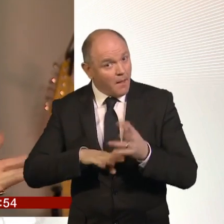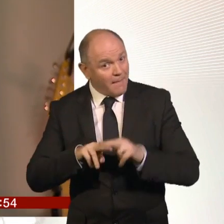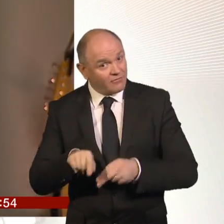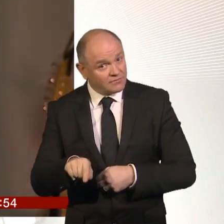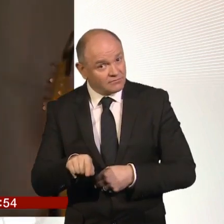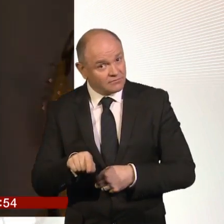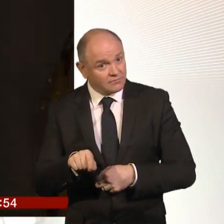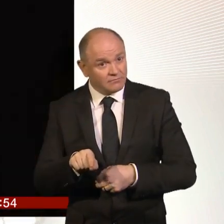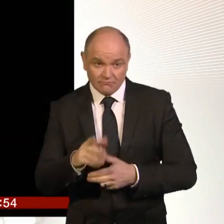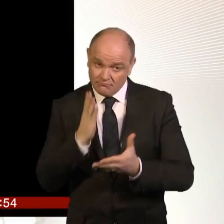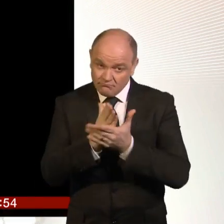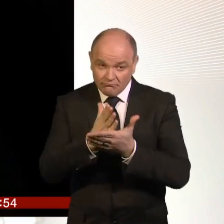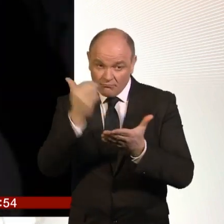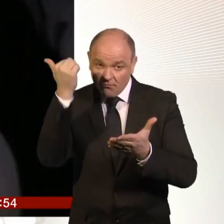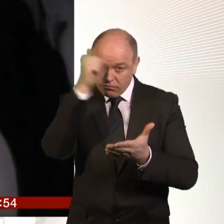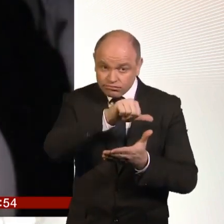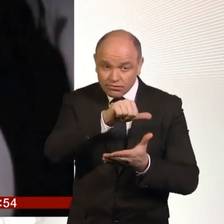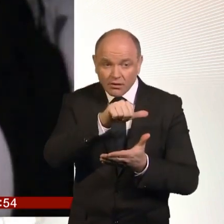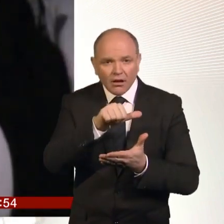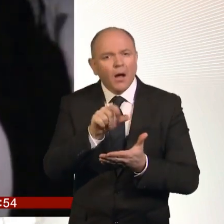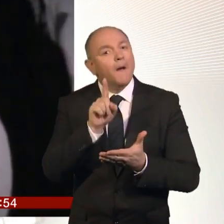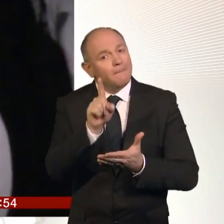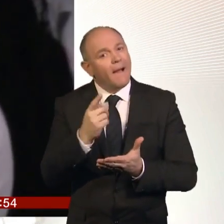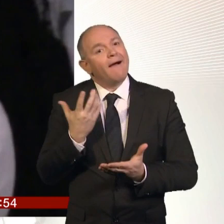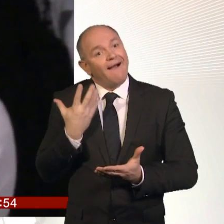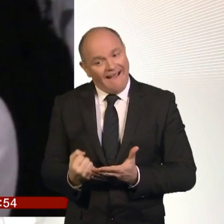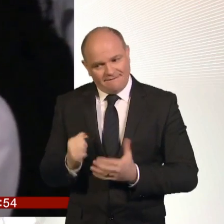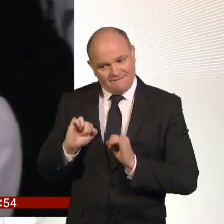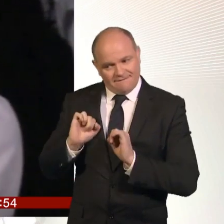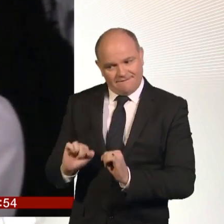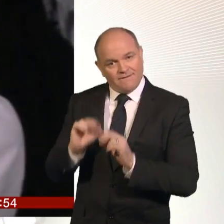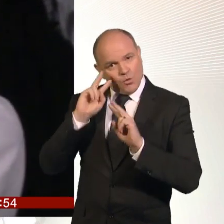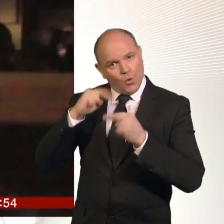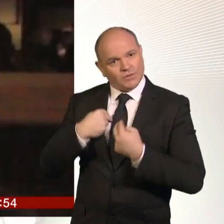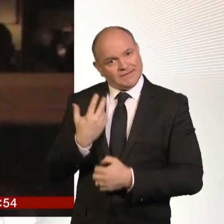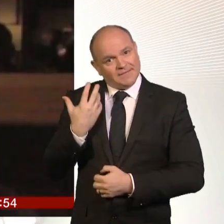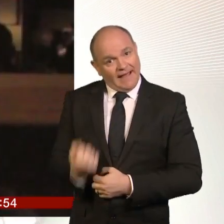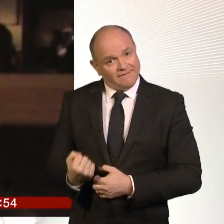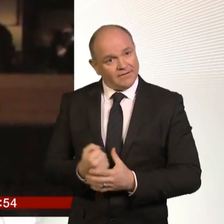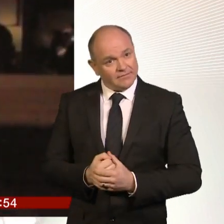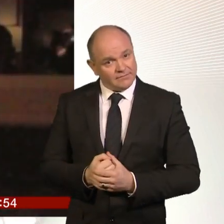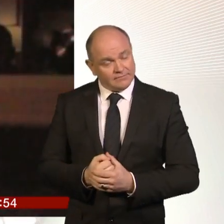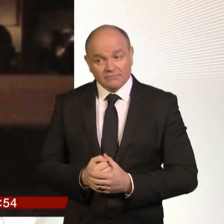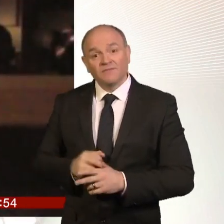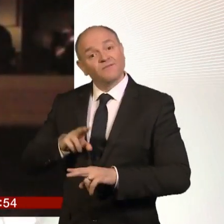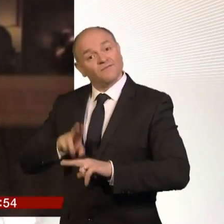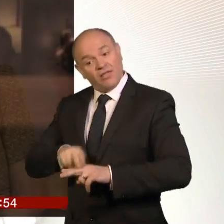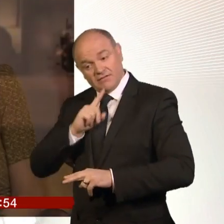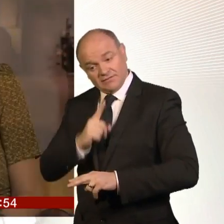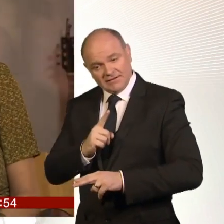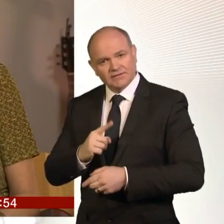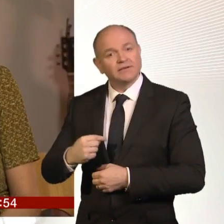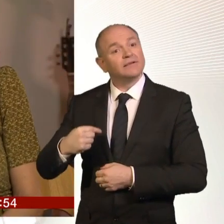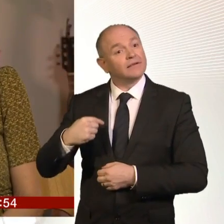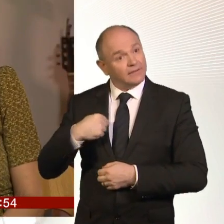But they're autistic. I think we're conditioned to judge the quality of our parenting on the happiness of our children. That's